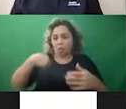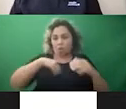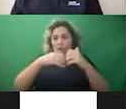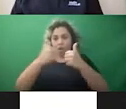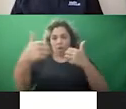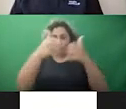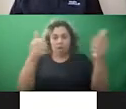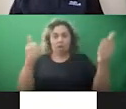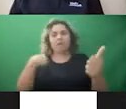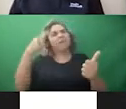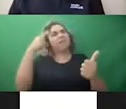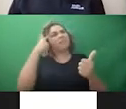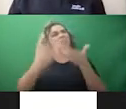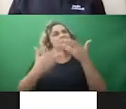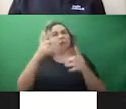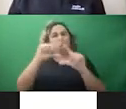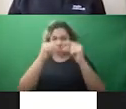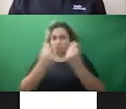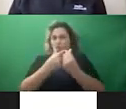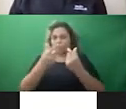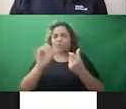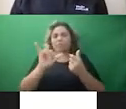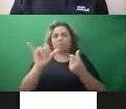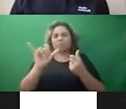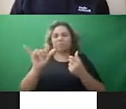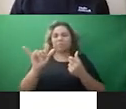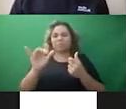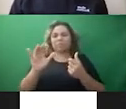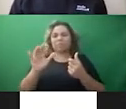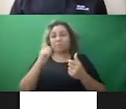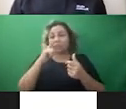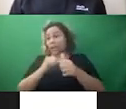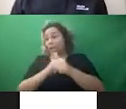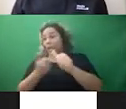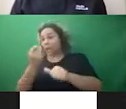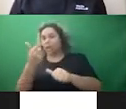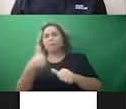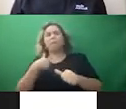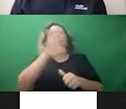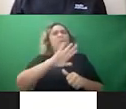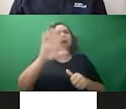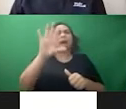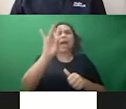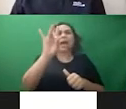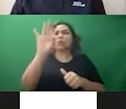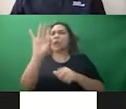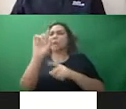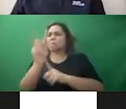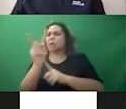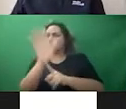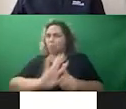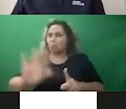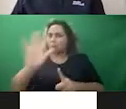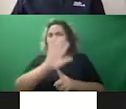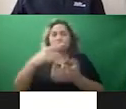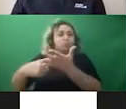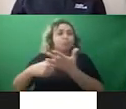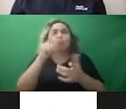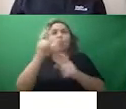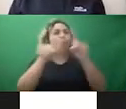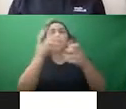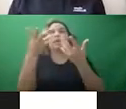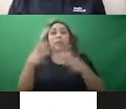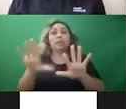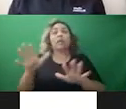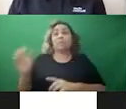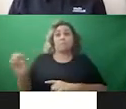it's going to be tight because we're a little bit behind, but like eight or nine minutes. And then we'll come back and